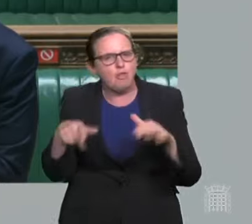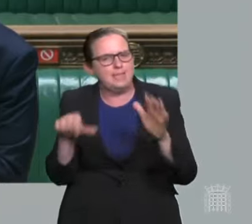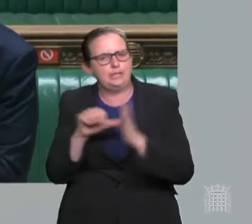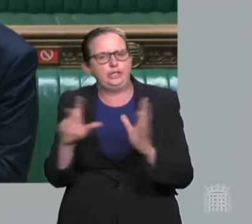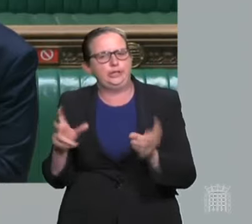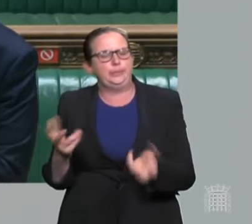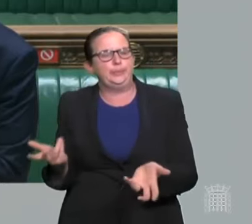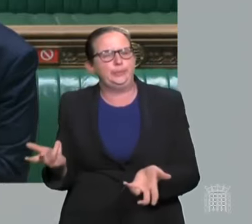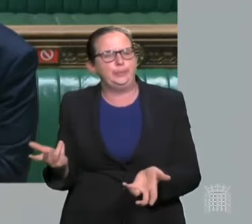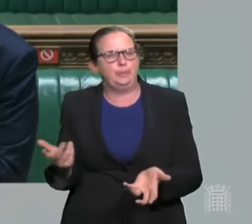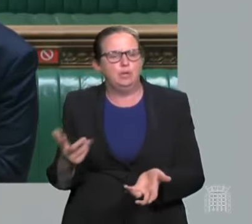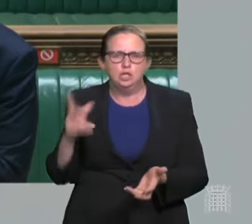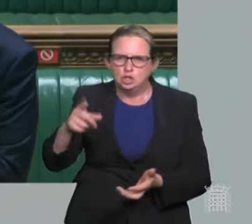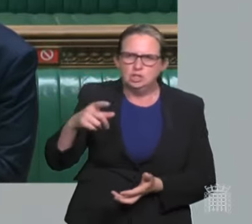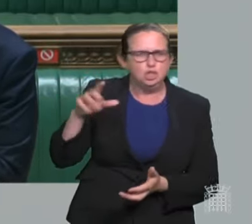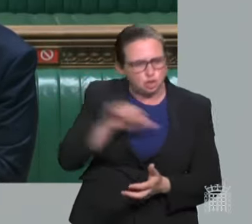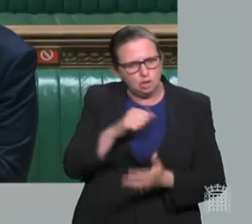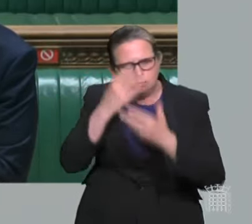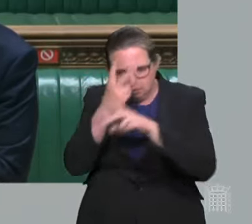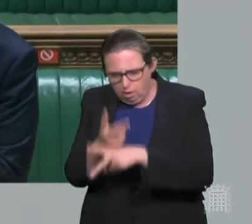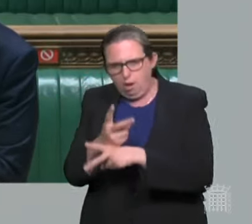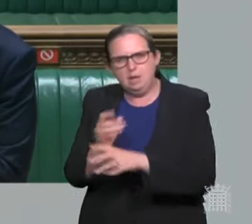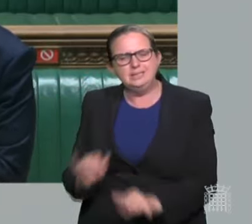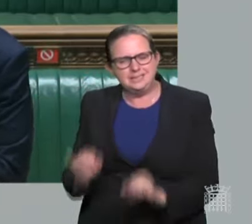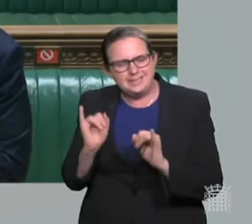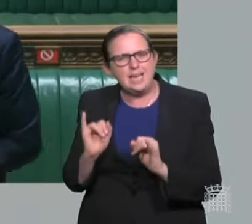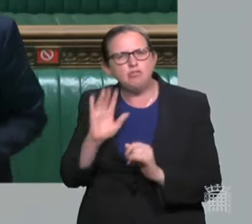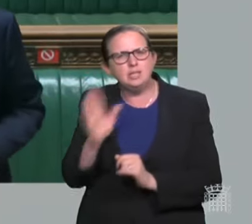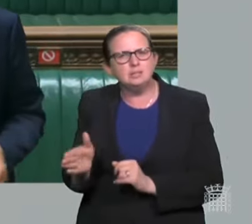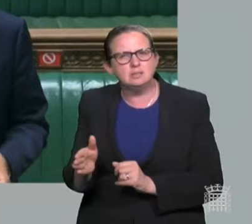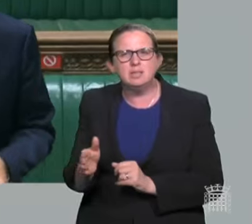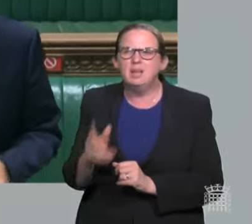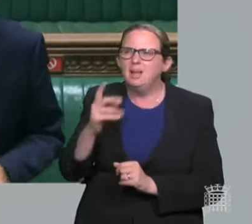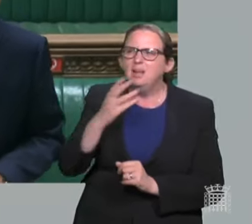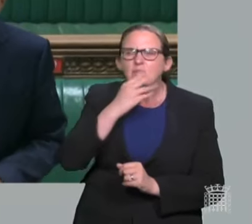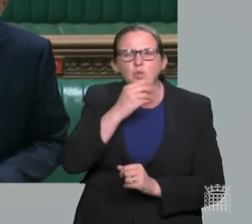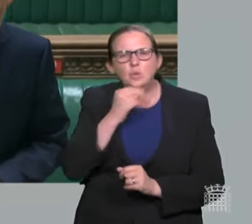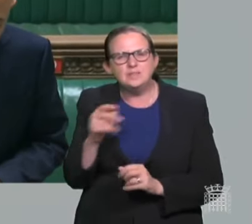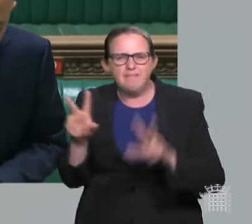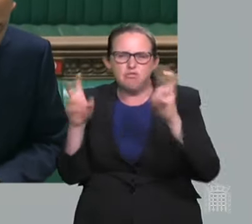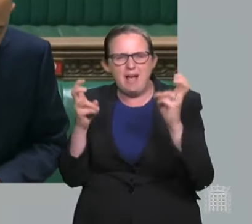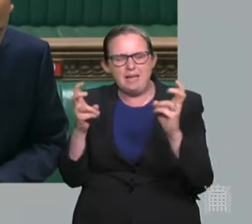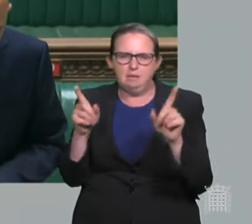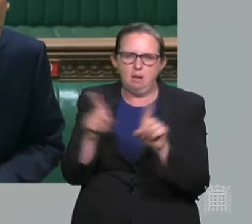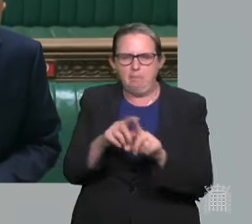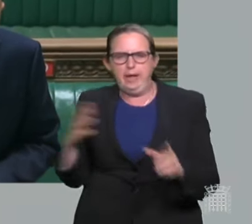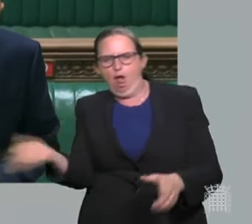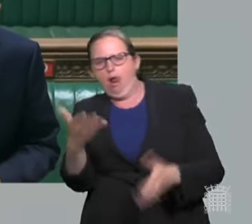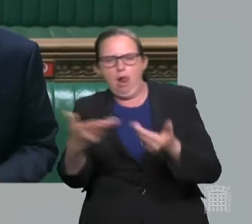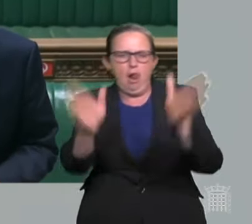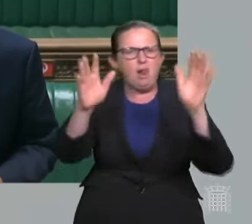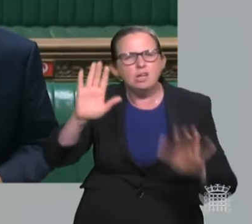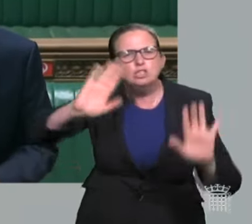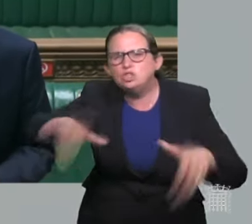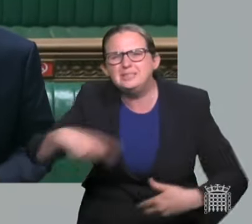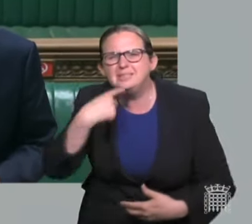with a degree of respect and seriousness. I mean, she's using phrases like let it rip. If anything, Mr. Speaker, the